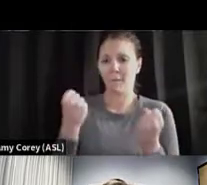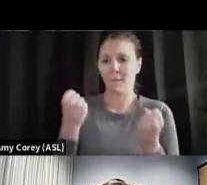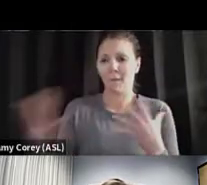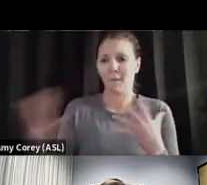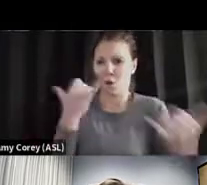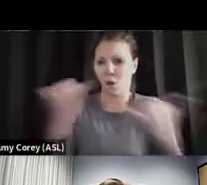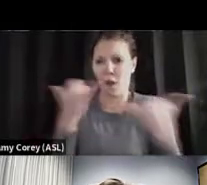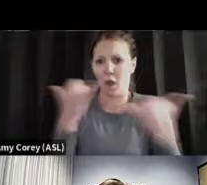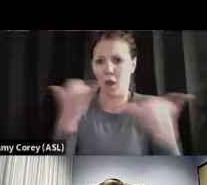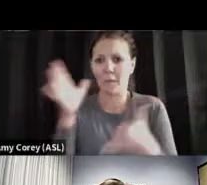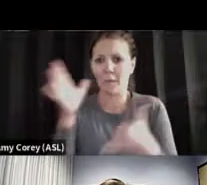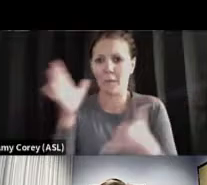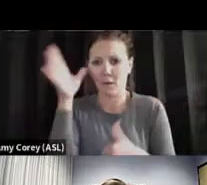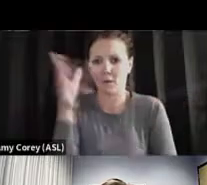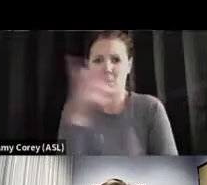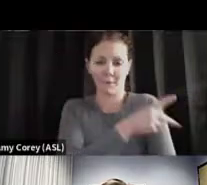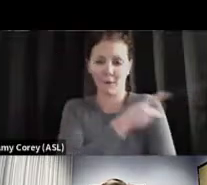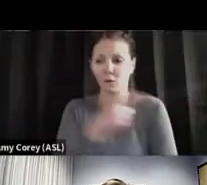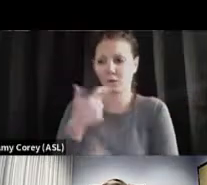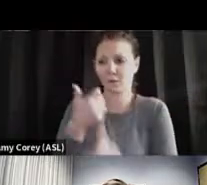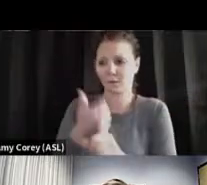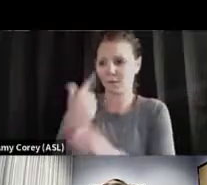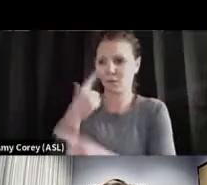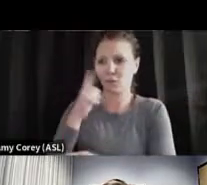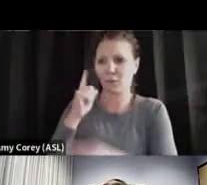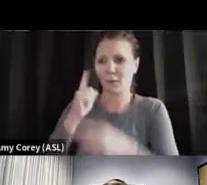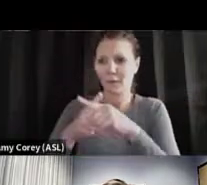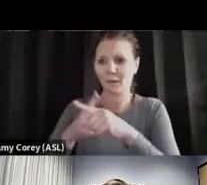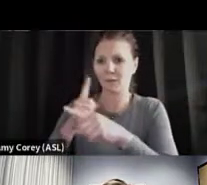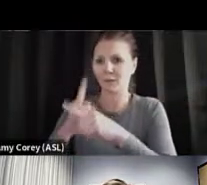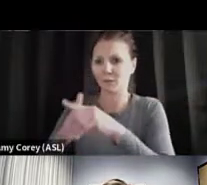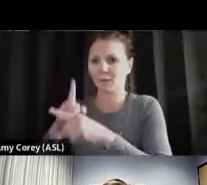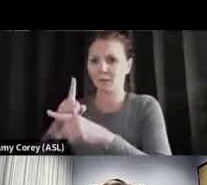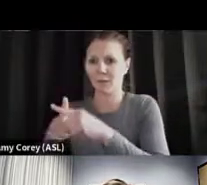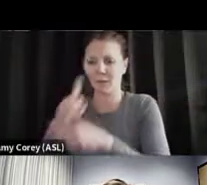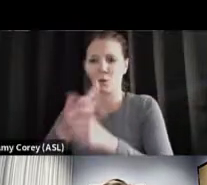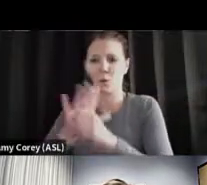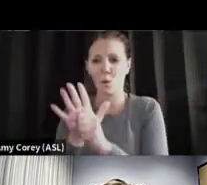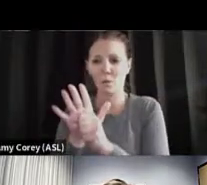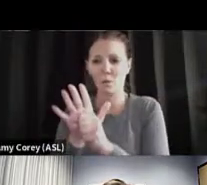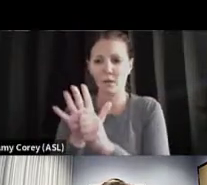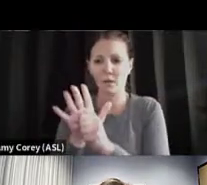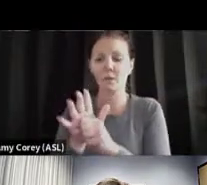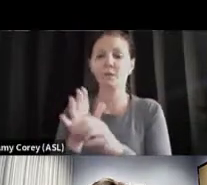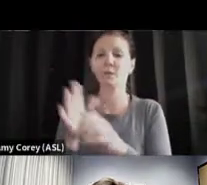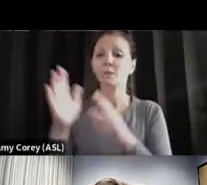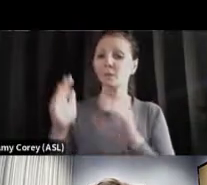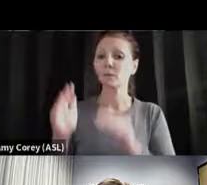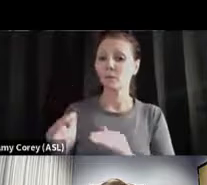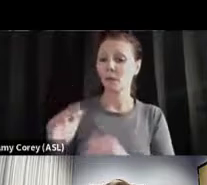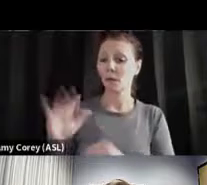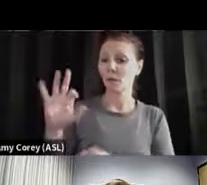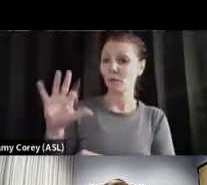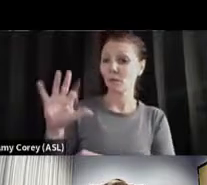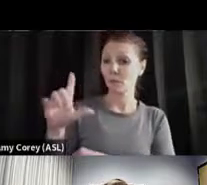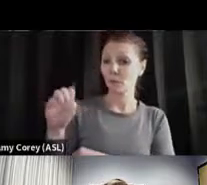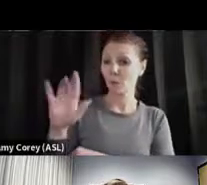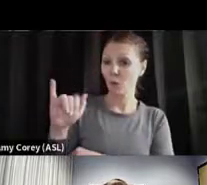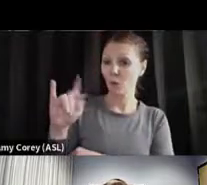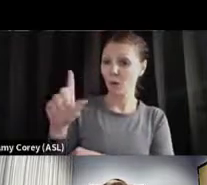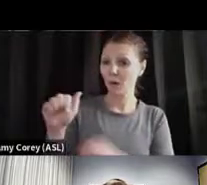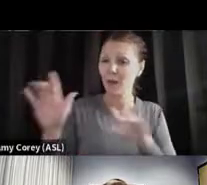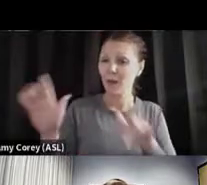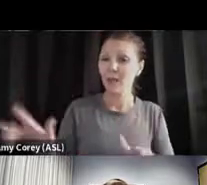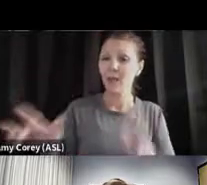and been testing positive for COVID. Now, Florida right now is in a sort of a lighter color, 238 per